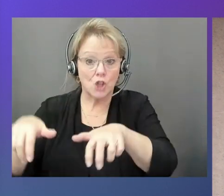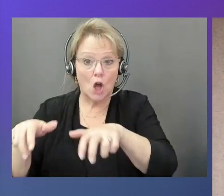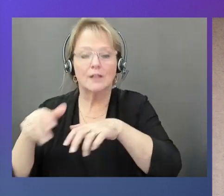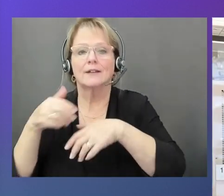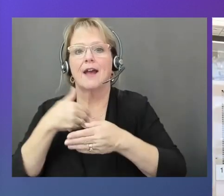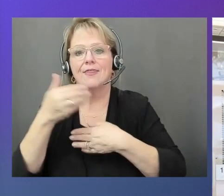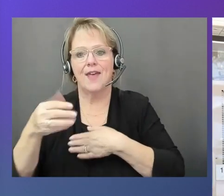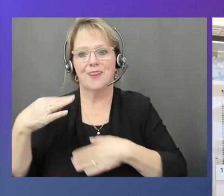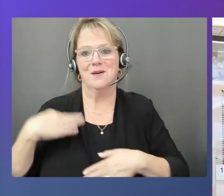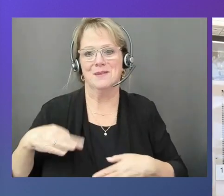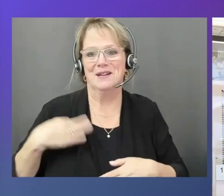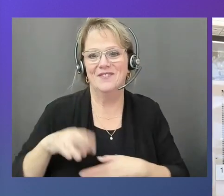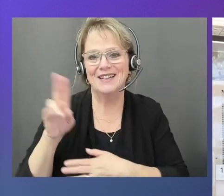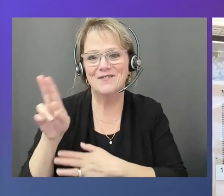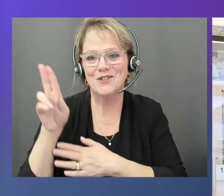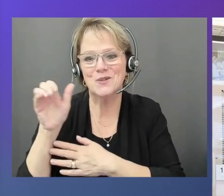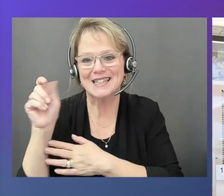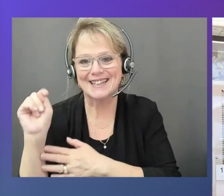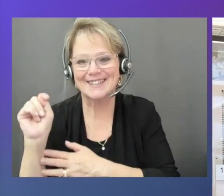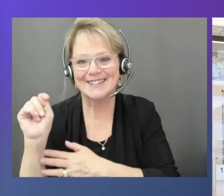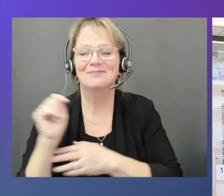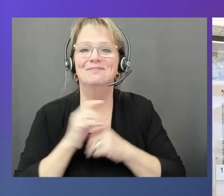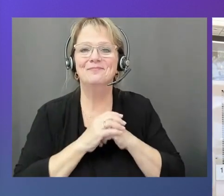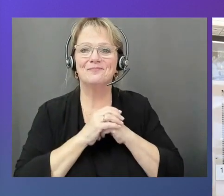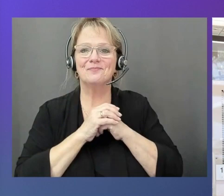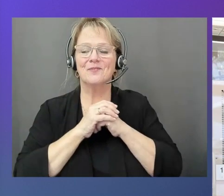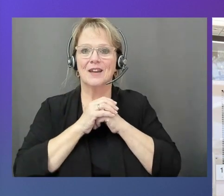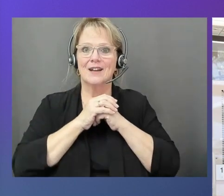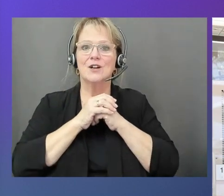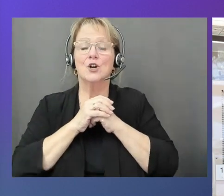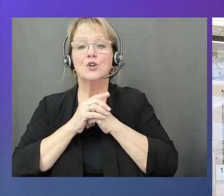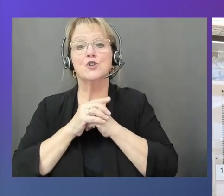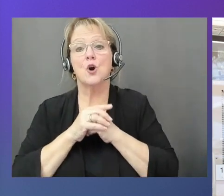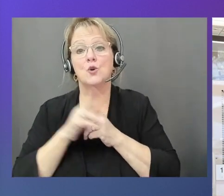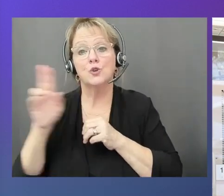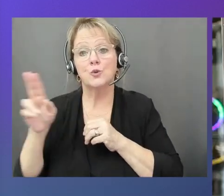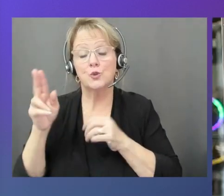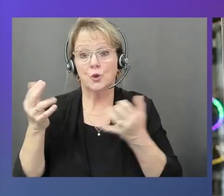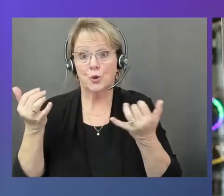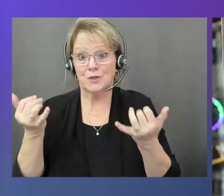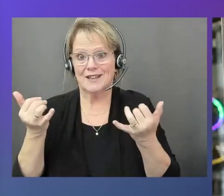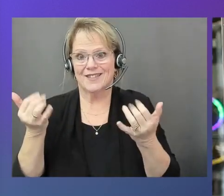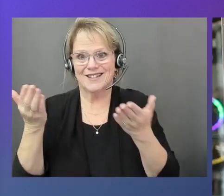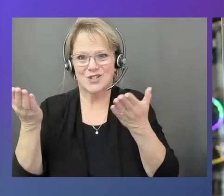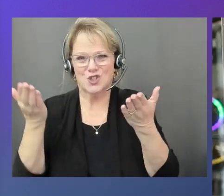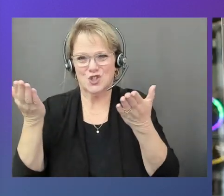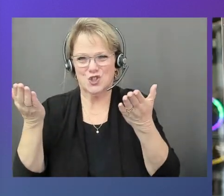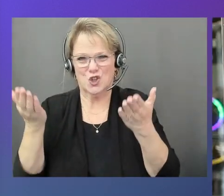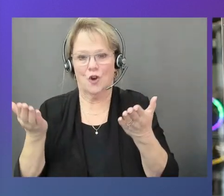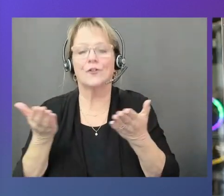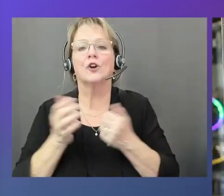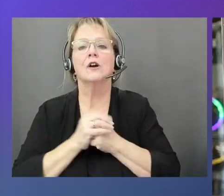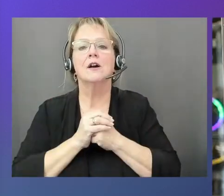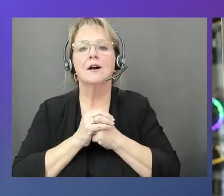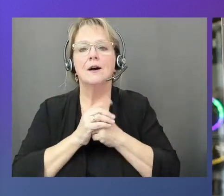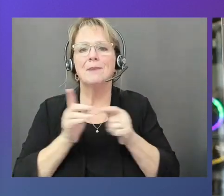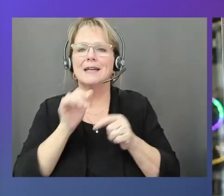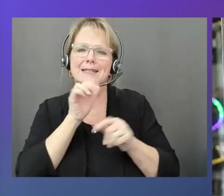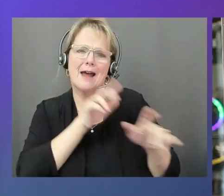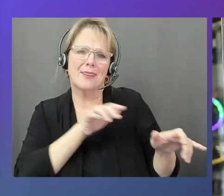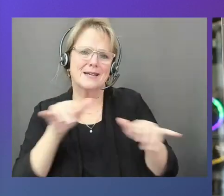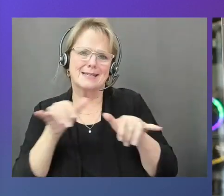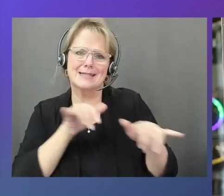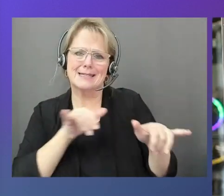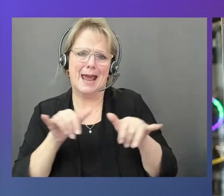use it. And so you use the servers, but like it's not the same as you're buying